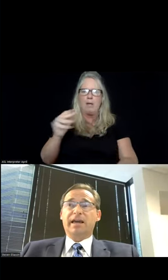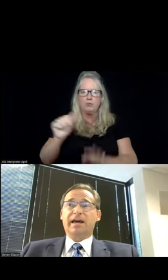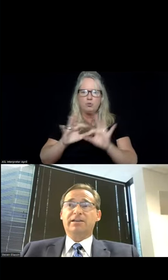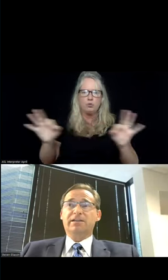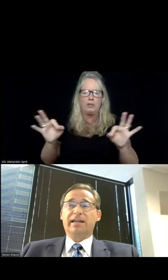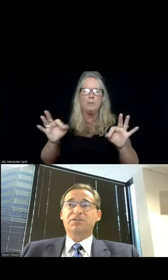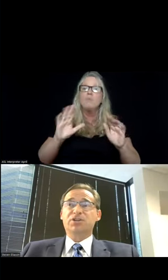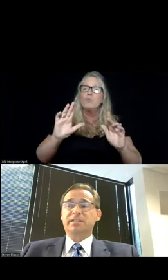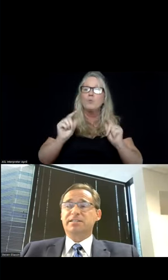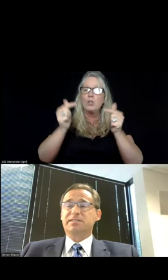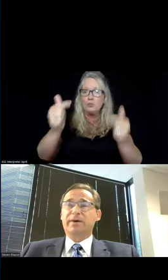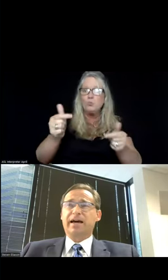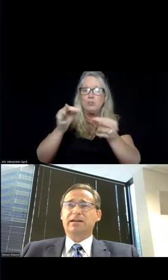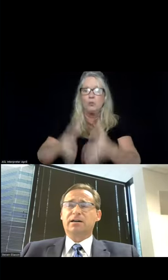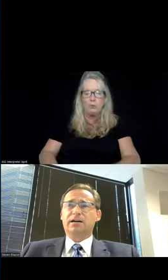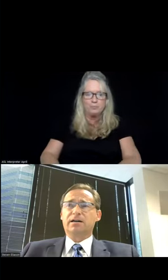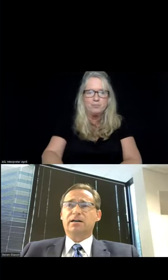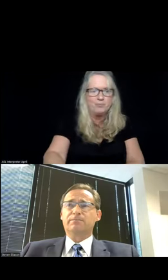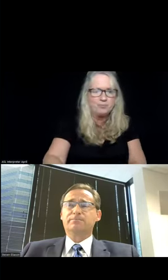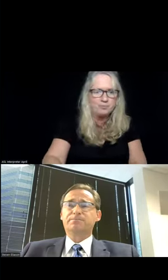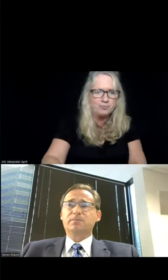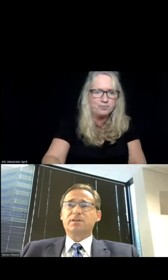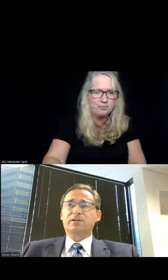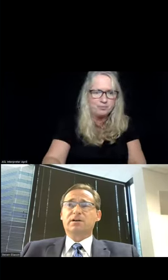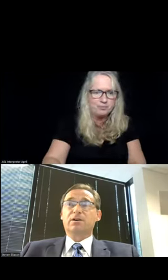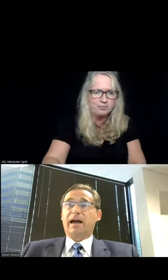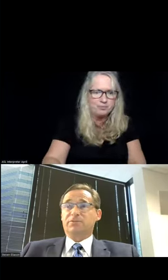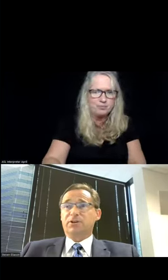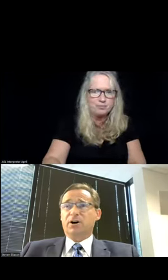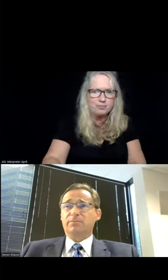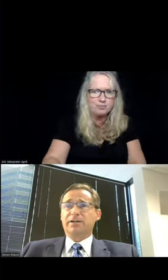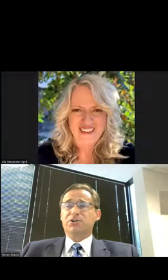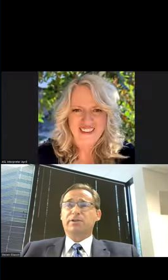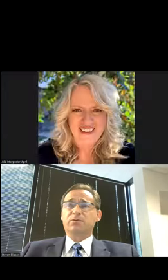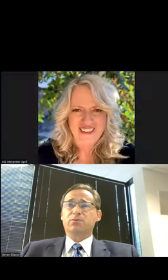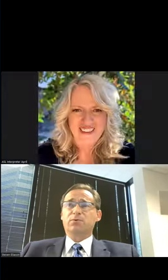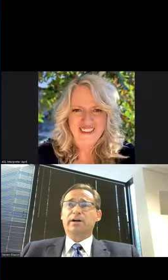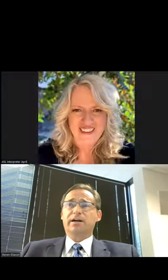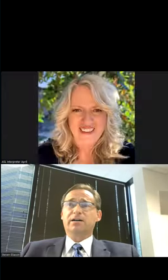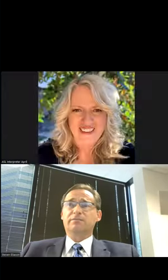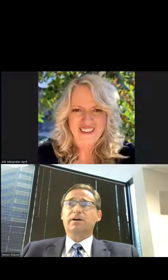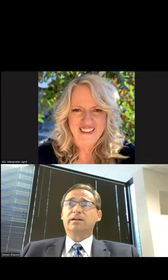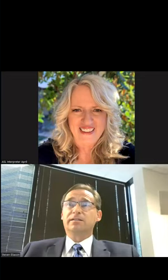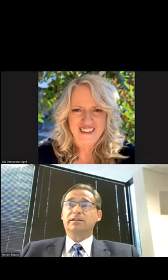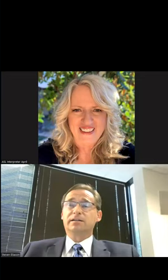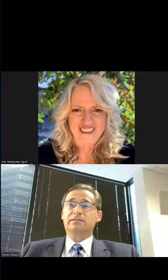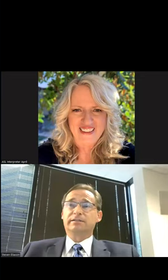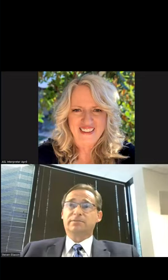And it had its genesis back after the Columbine shooting, where